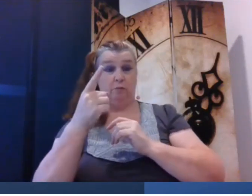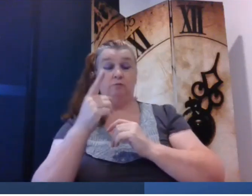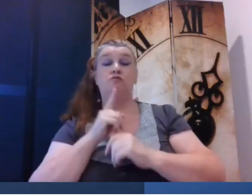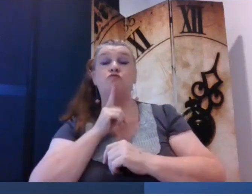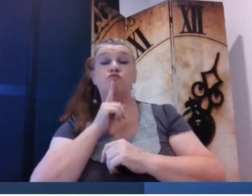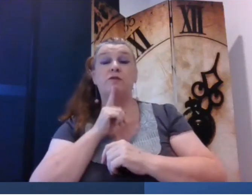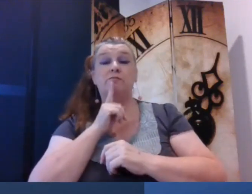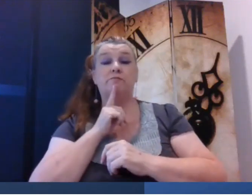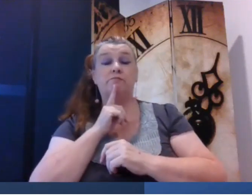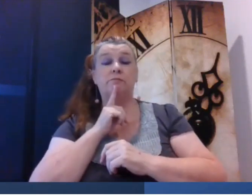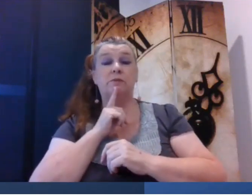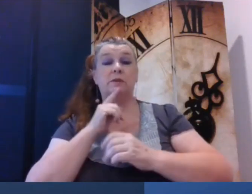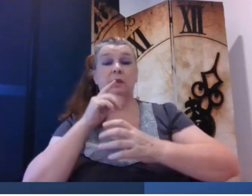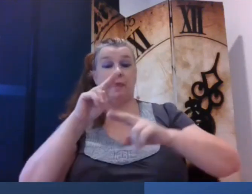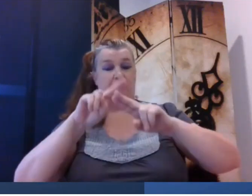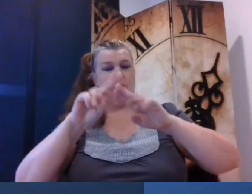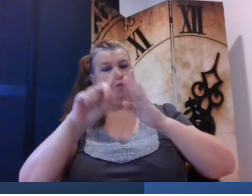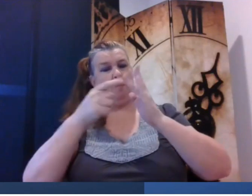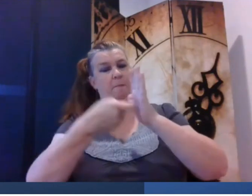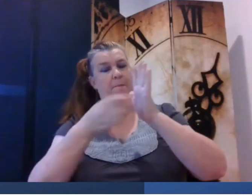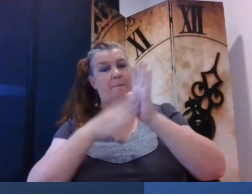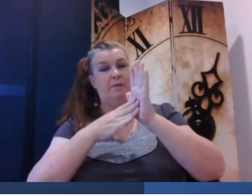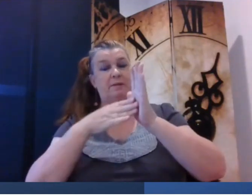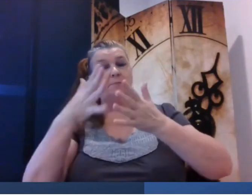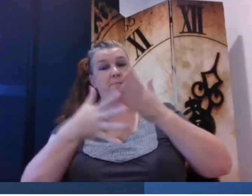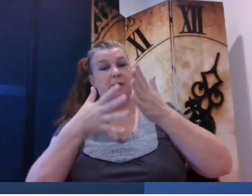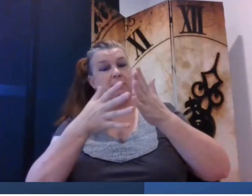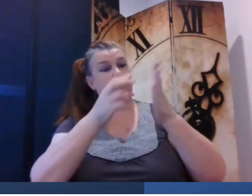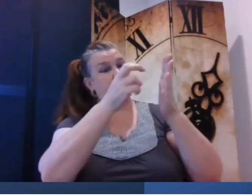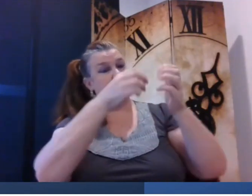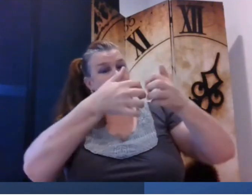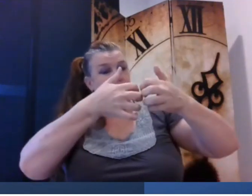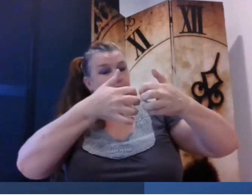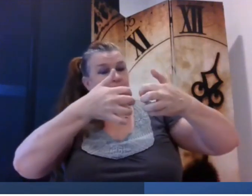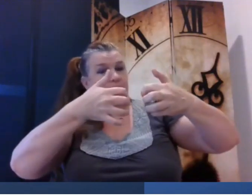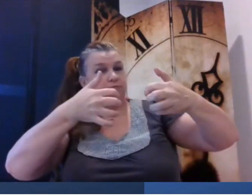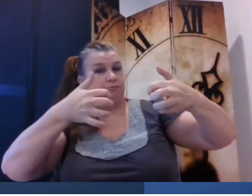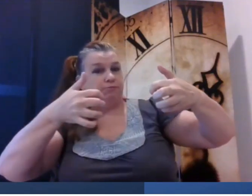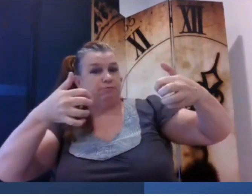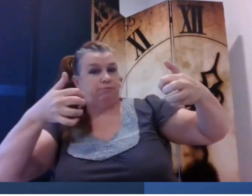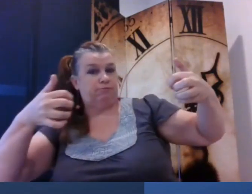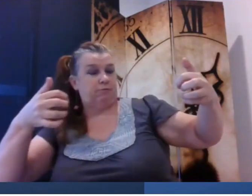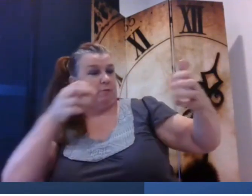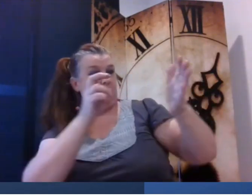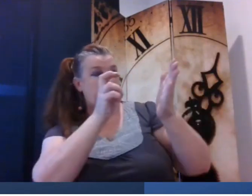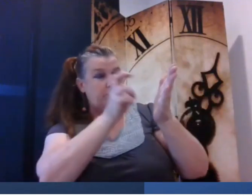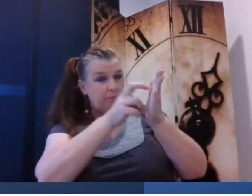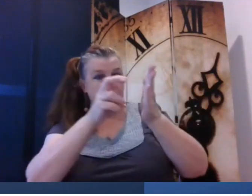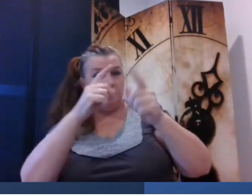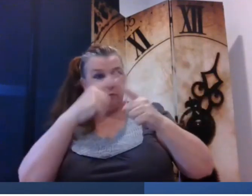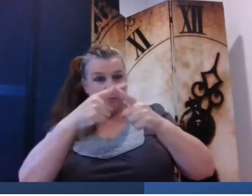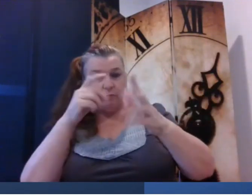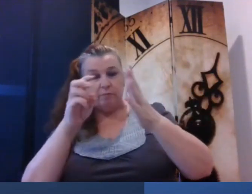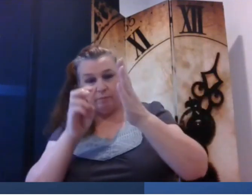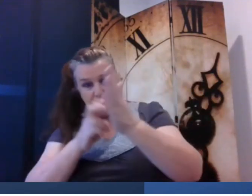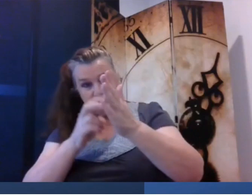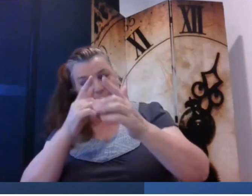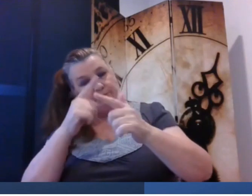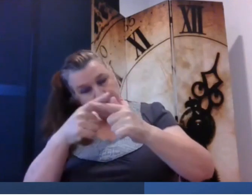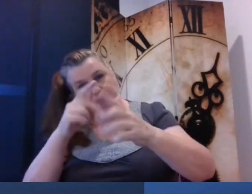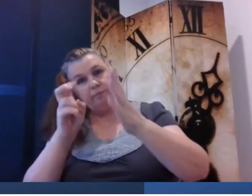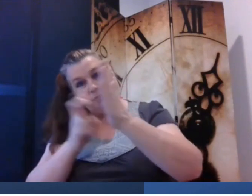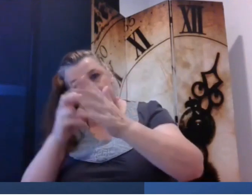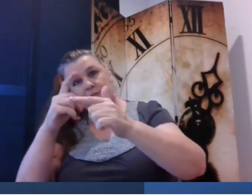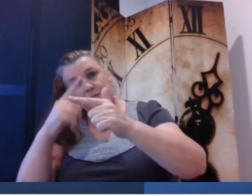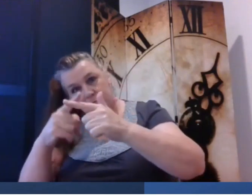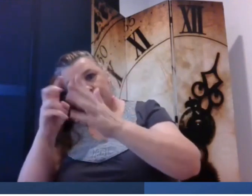so the notations what's that all about well first have a look at the red section so it's talking about the